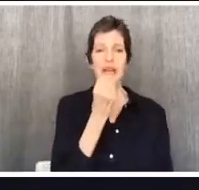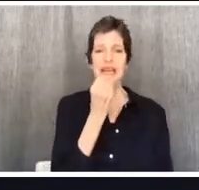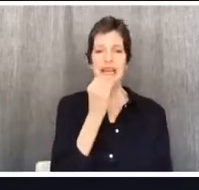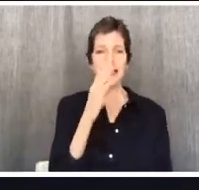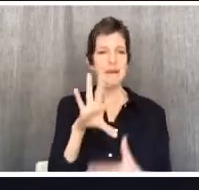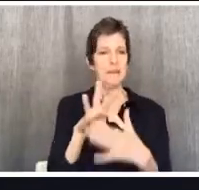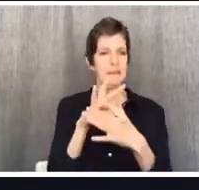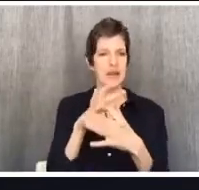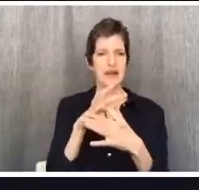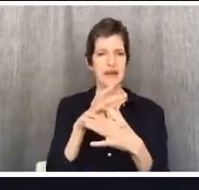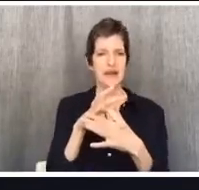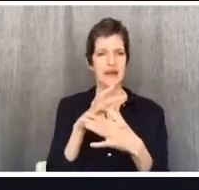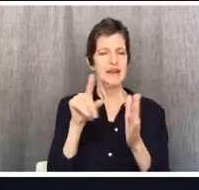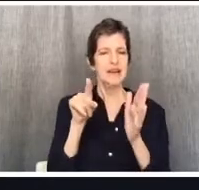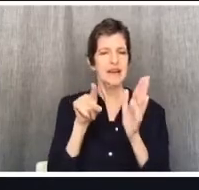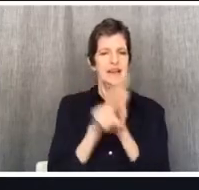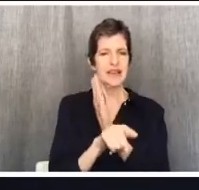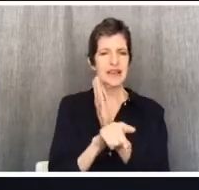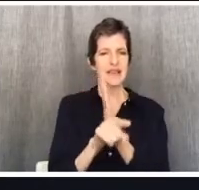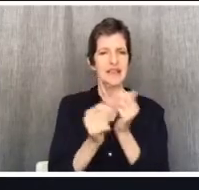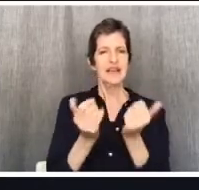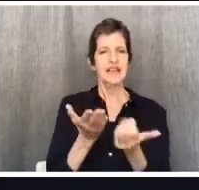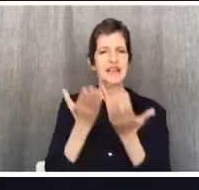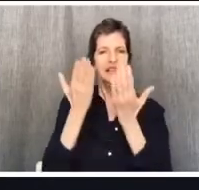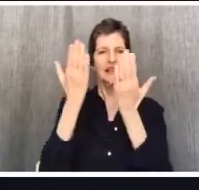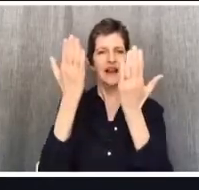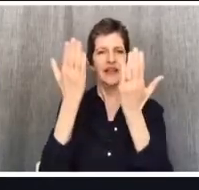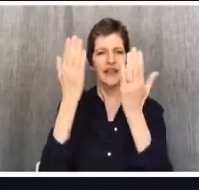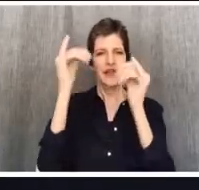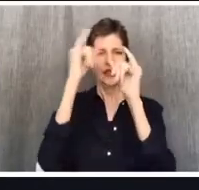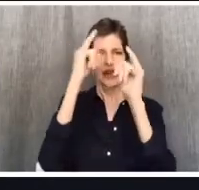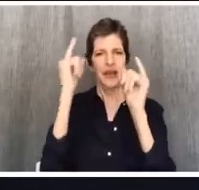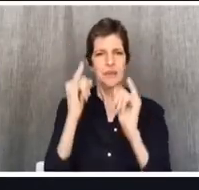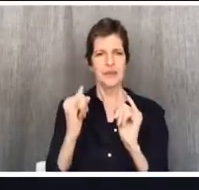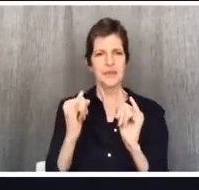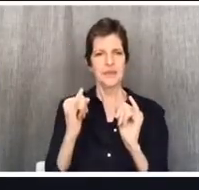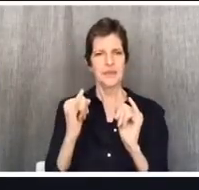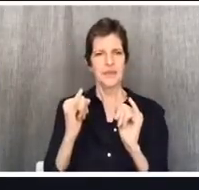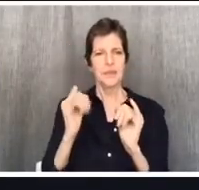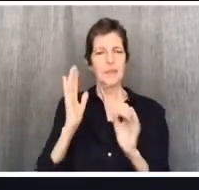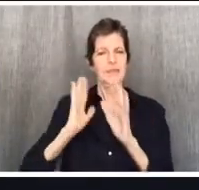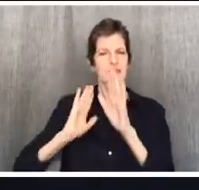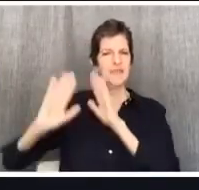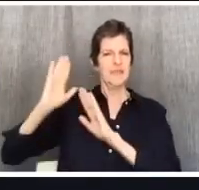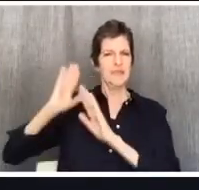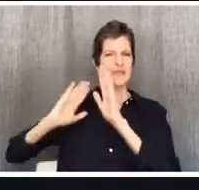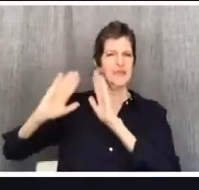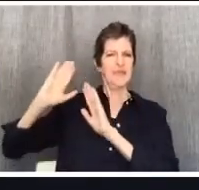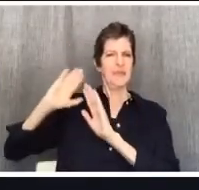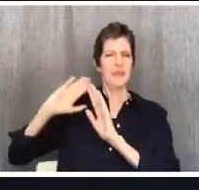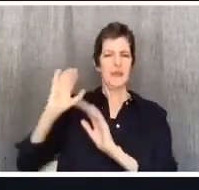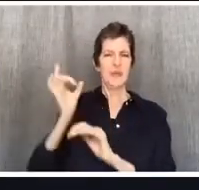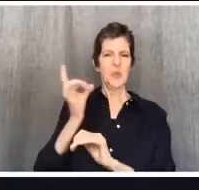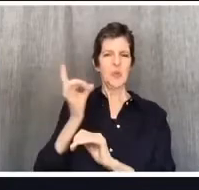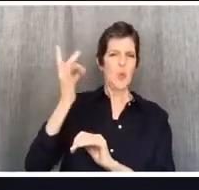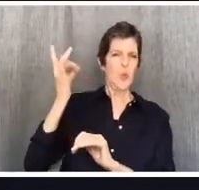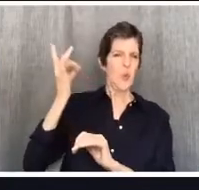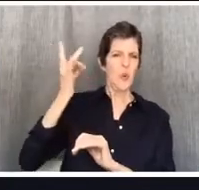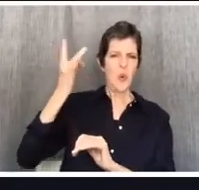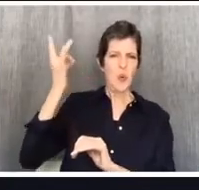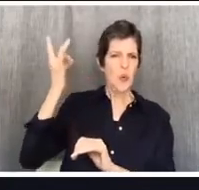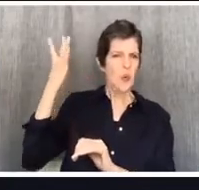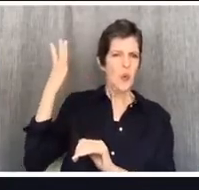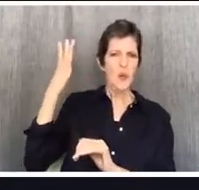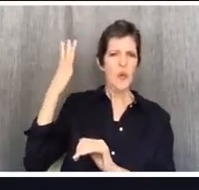devotion. And a few centuries before Paul is alive, there's this terrible tyrant named Antiochus Epiphanes. It's a big name. Don't worry about it.